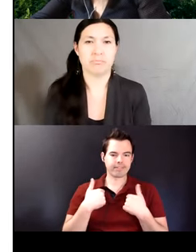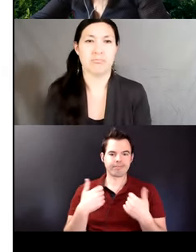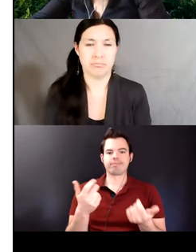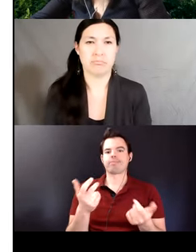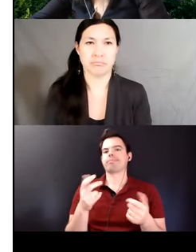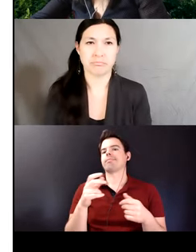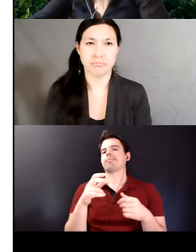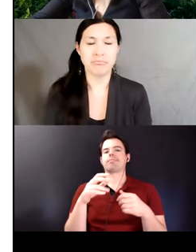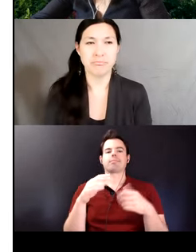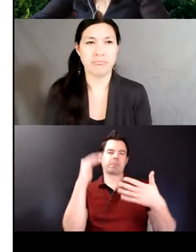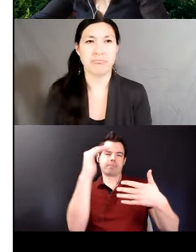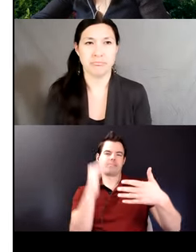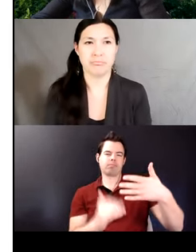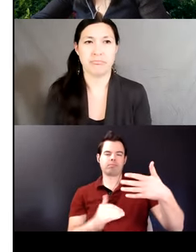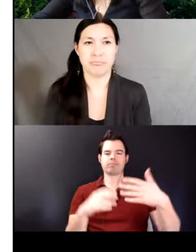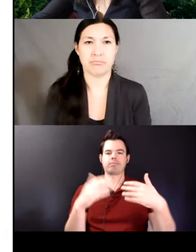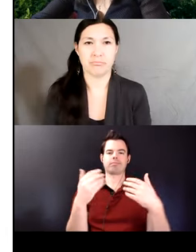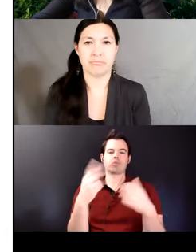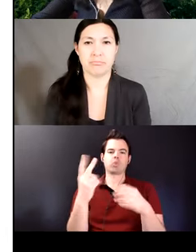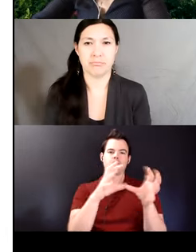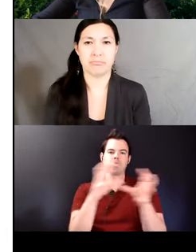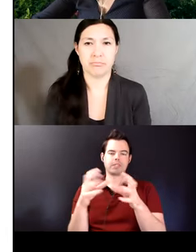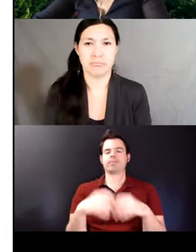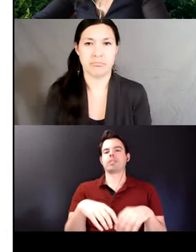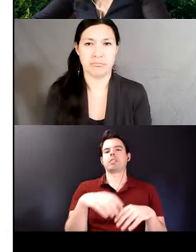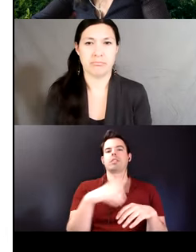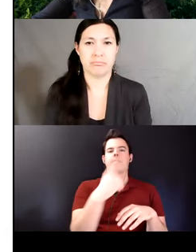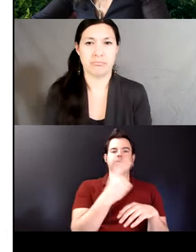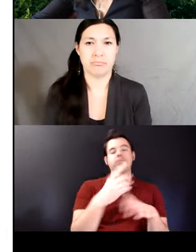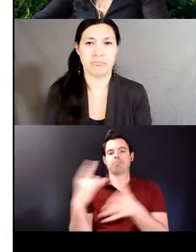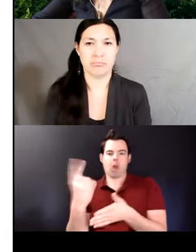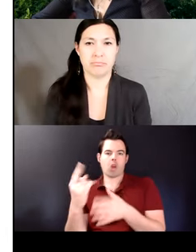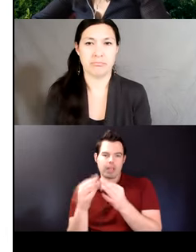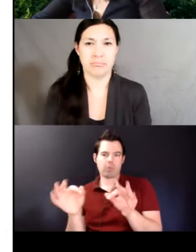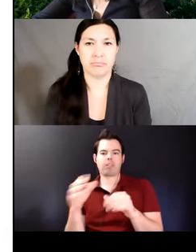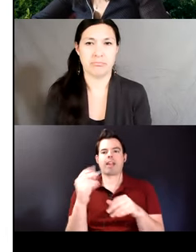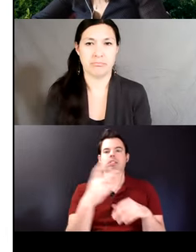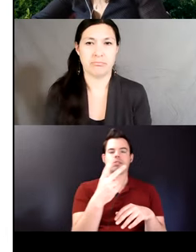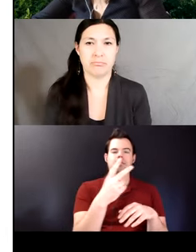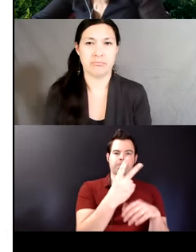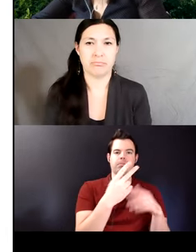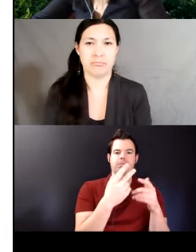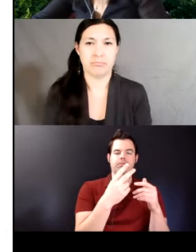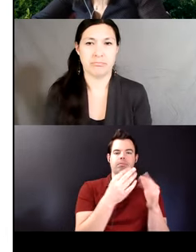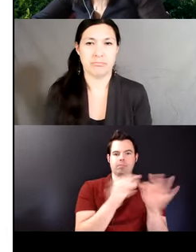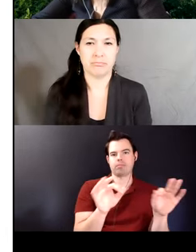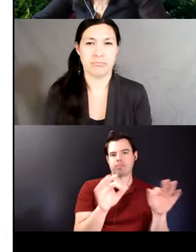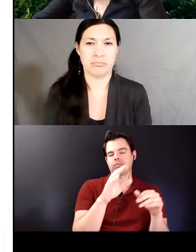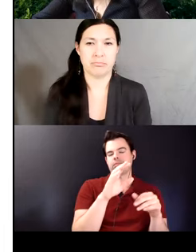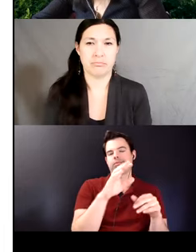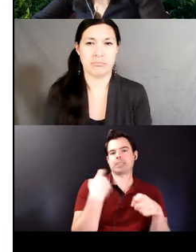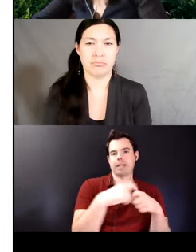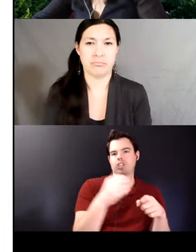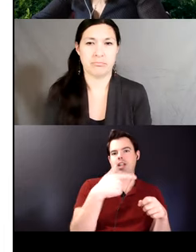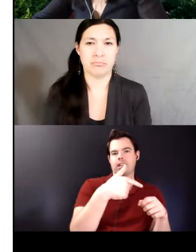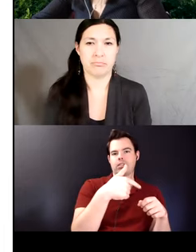Quechua for monolinguals and Quechua Spanish for bilinguals education known for monolinguals and university education for bilinguals